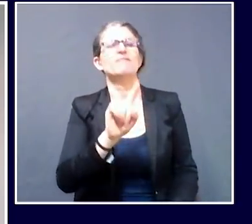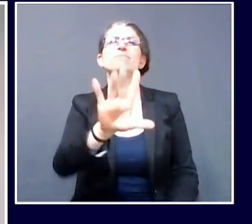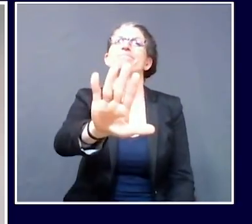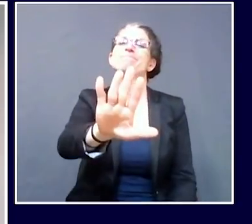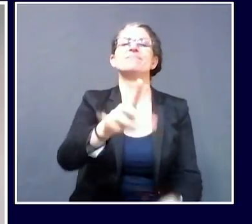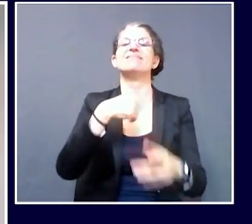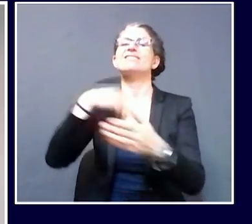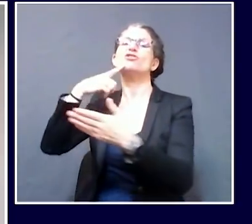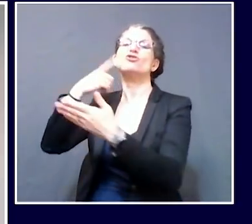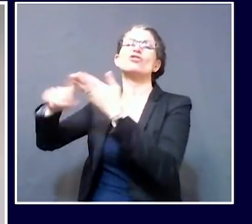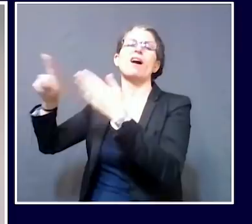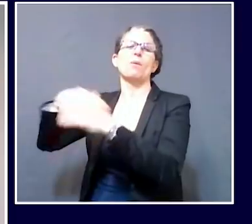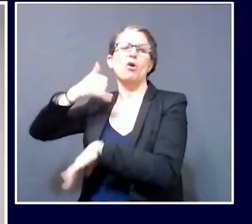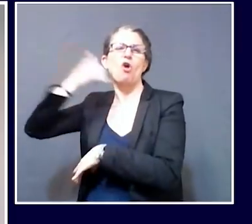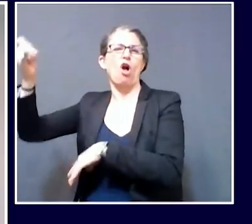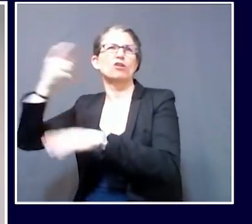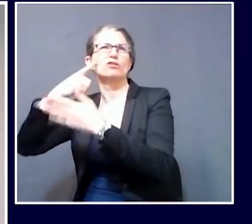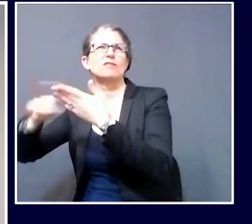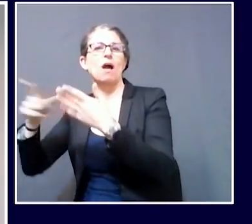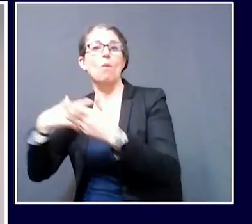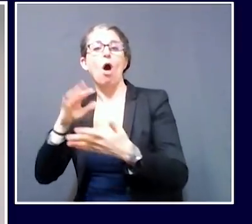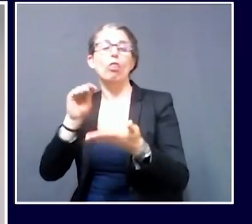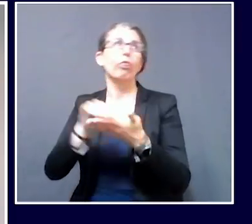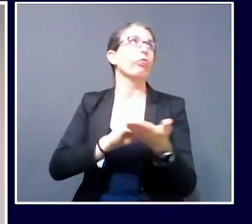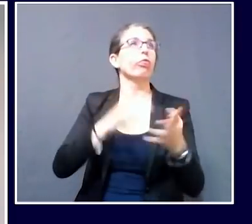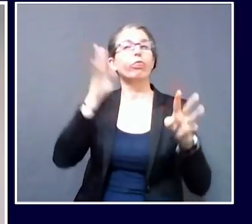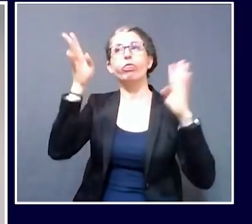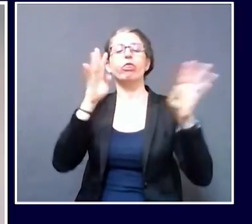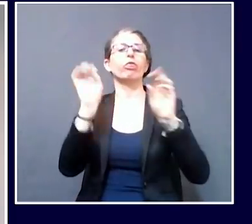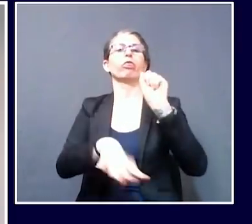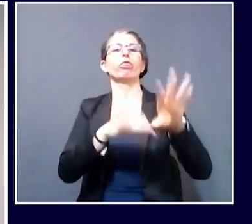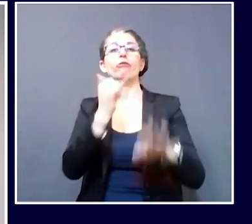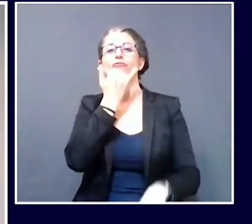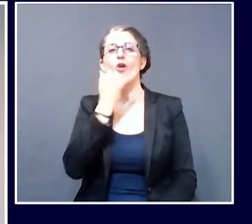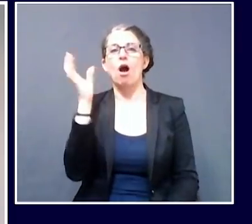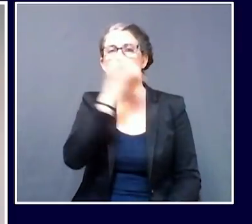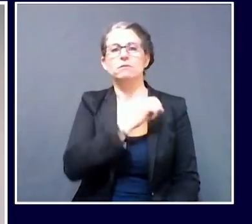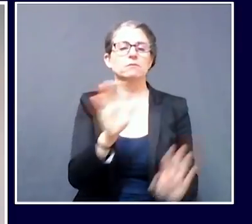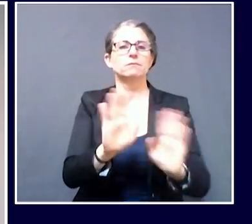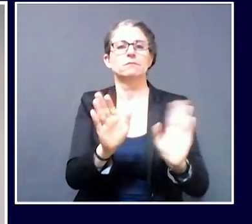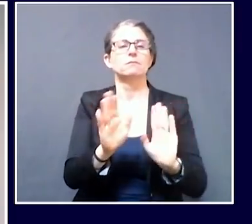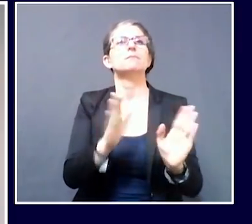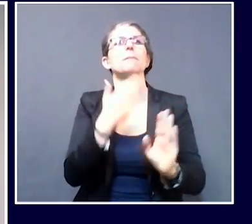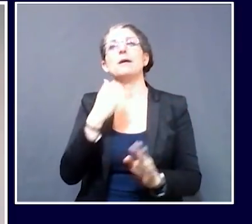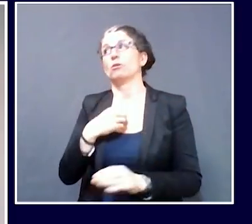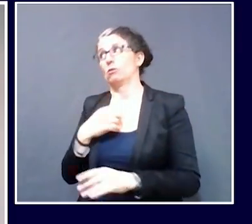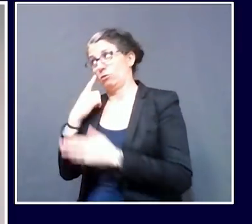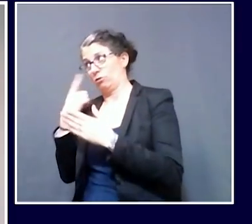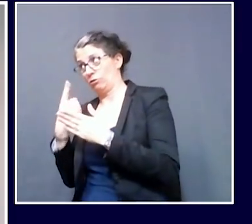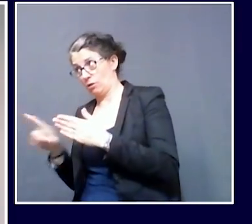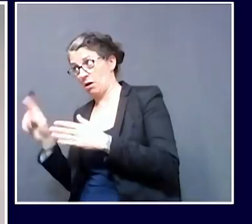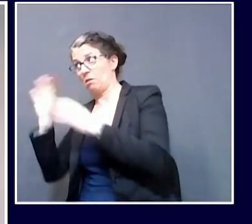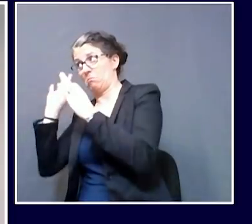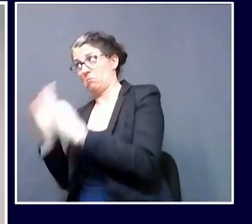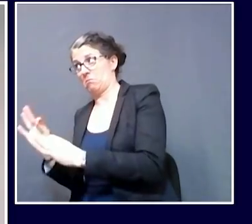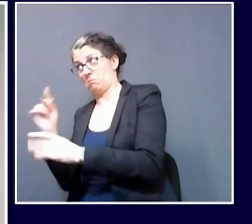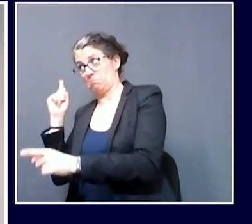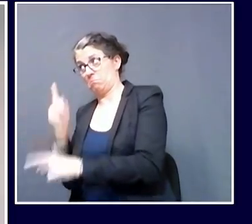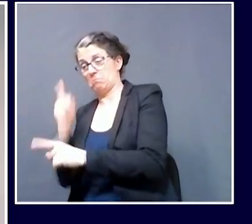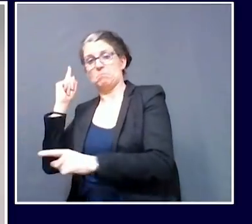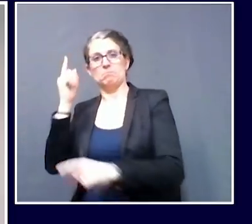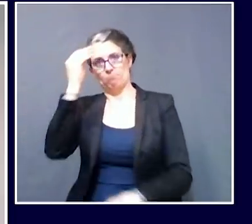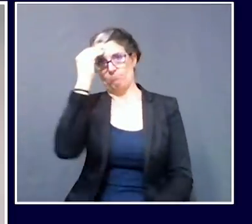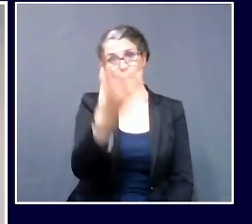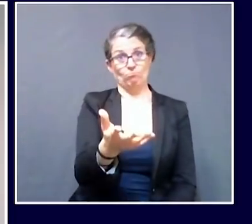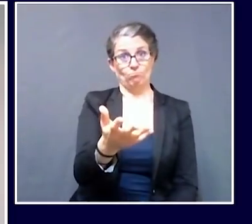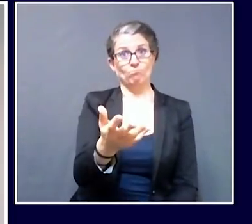shoddy on-the-spot math skills. So we'll confirm that for you and get you that answer just to make sure. Okay,